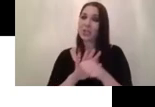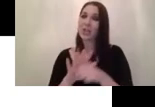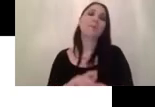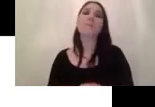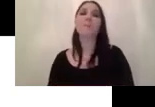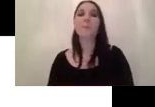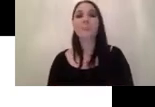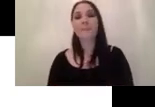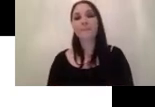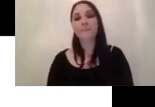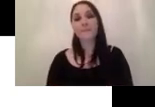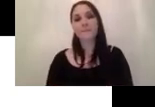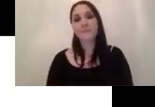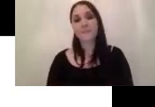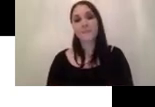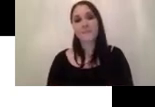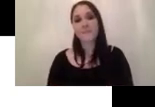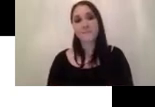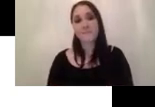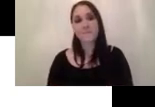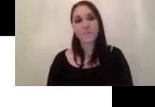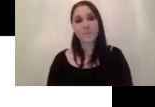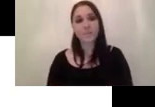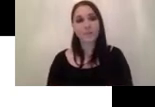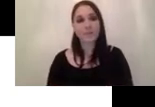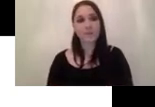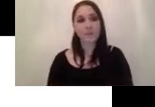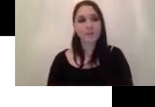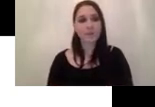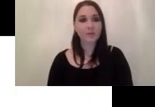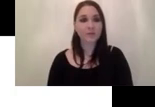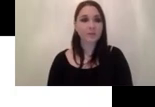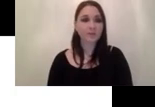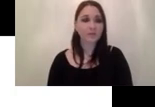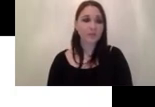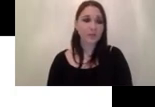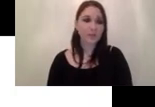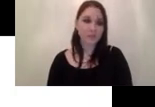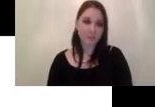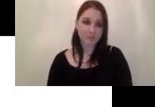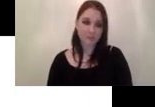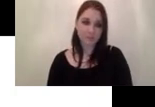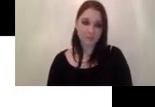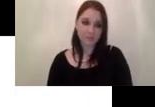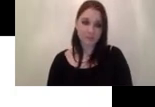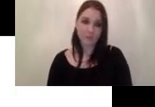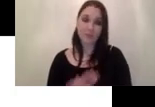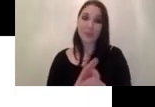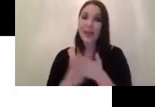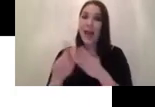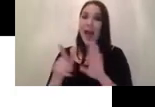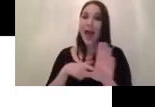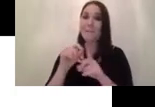the habit parameter tuning part is quite important for